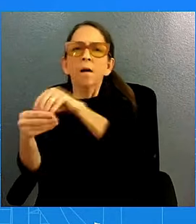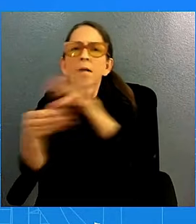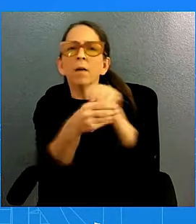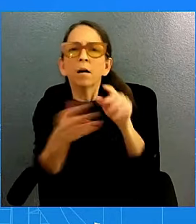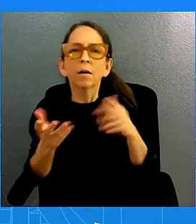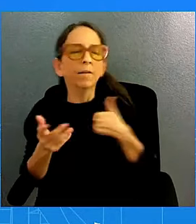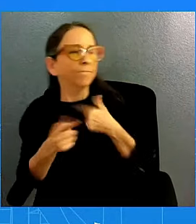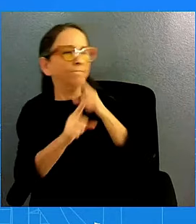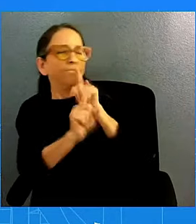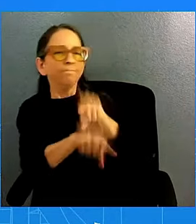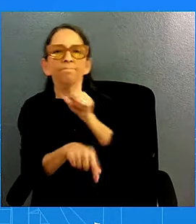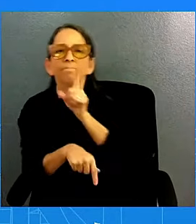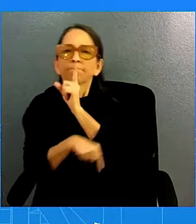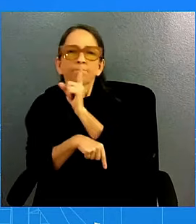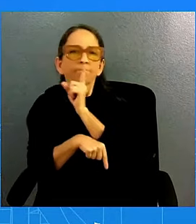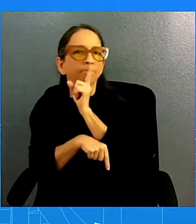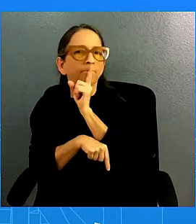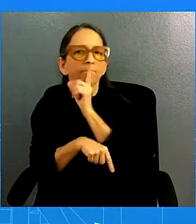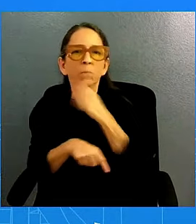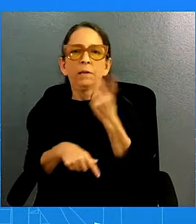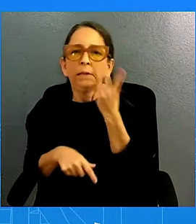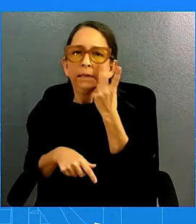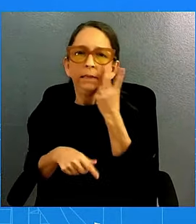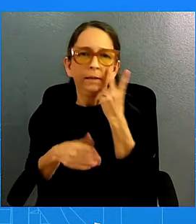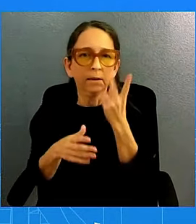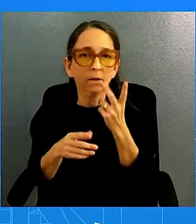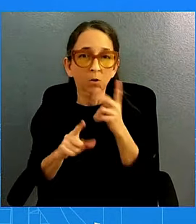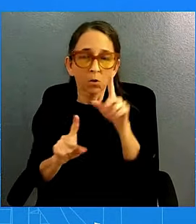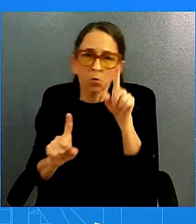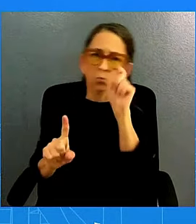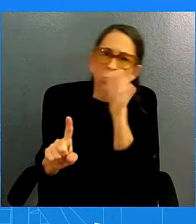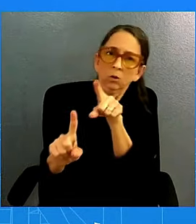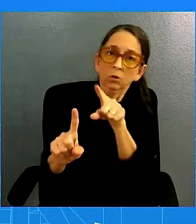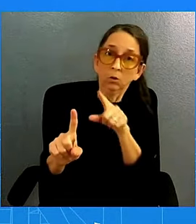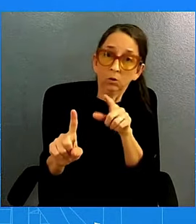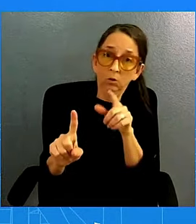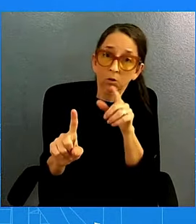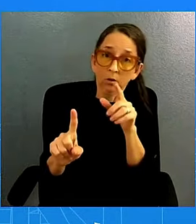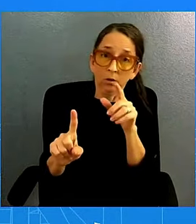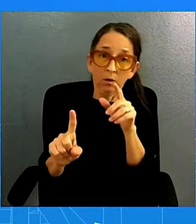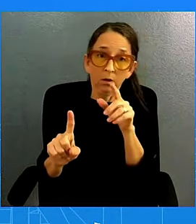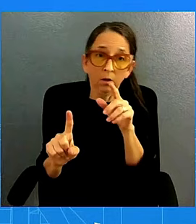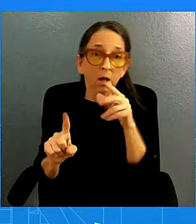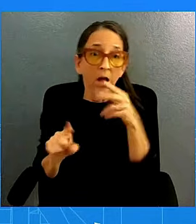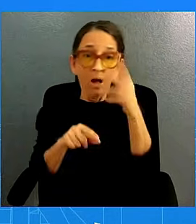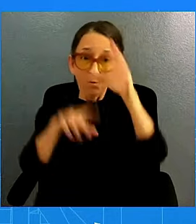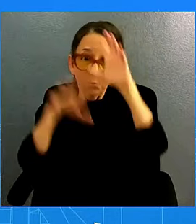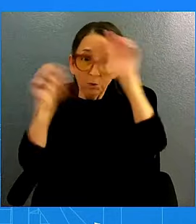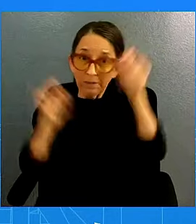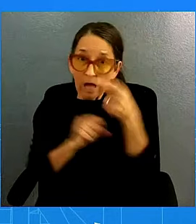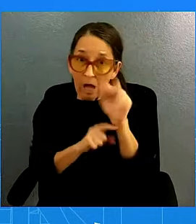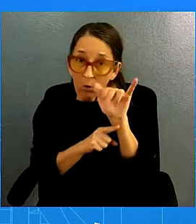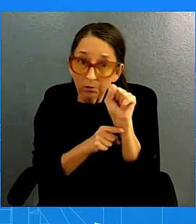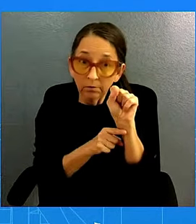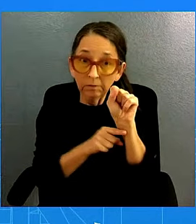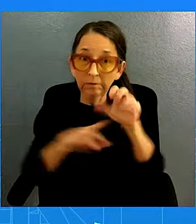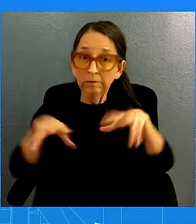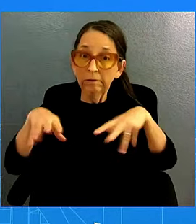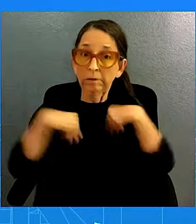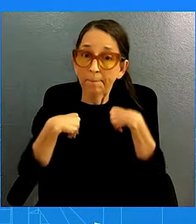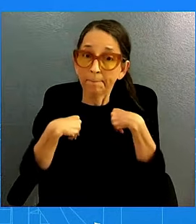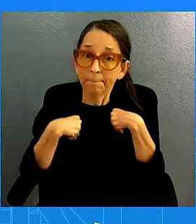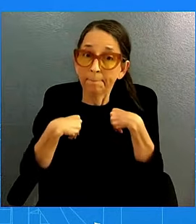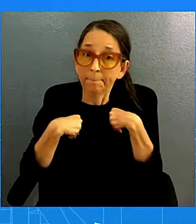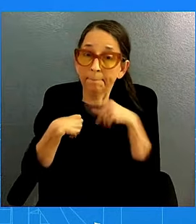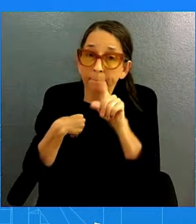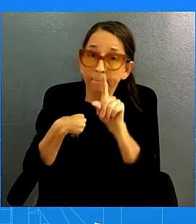according to our sources, with Vice President Harris, did she accept this request? I would refer to Vice President Harris's staff.